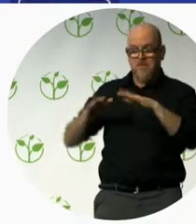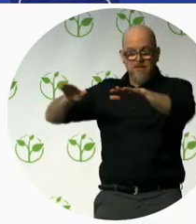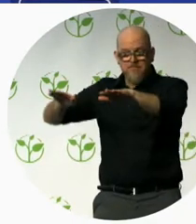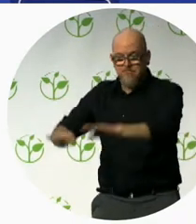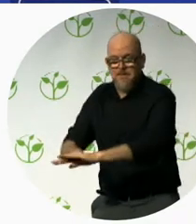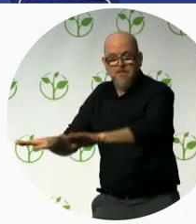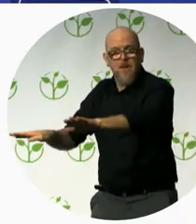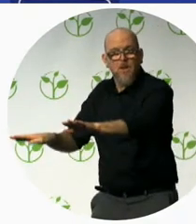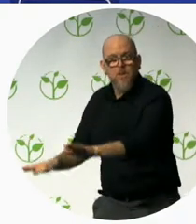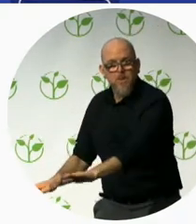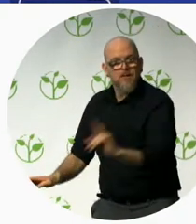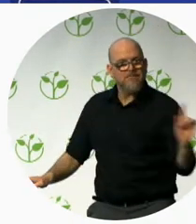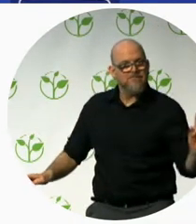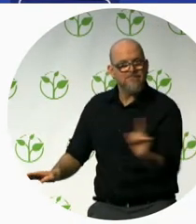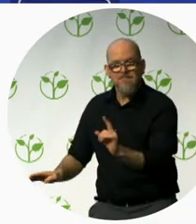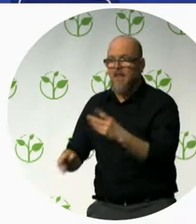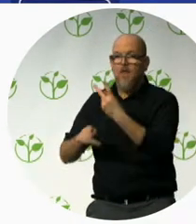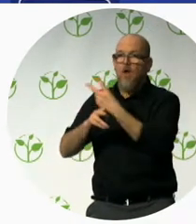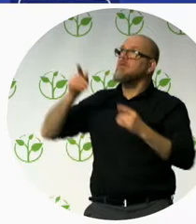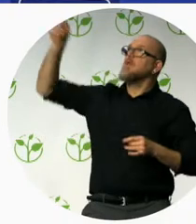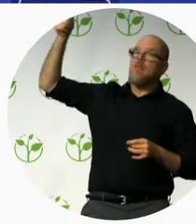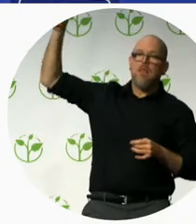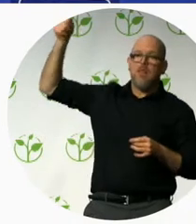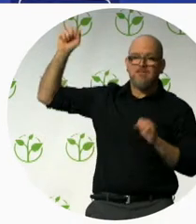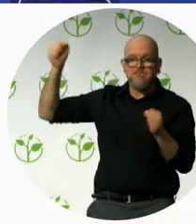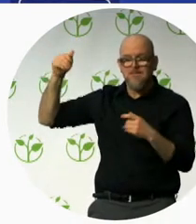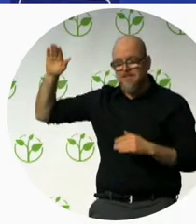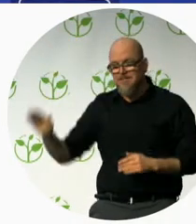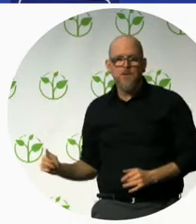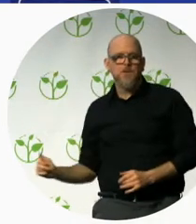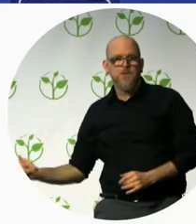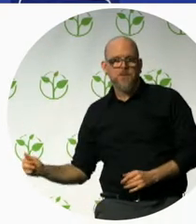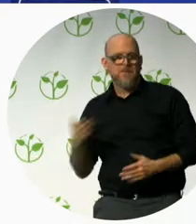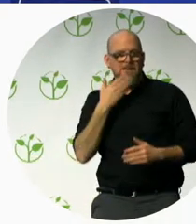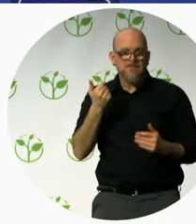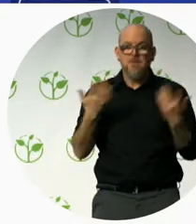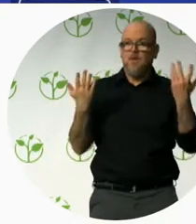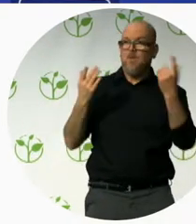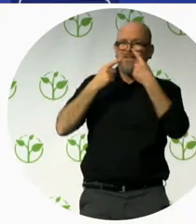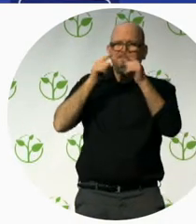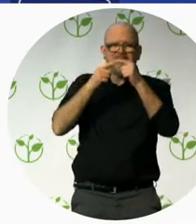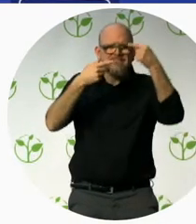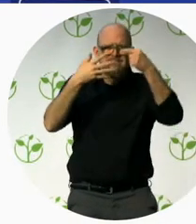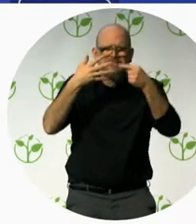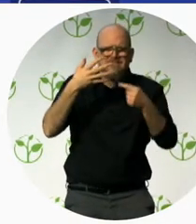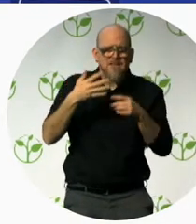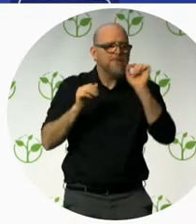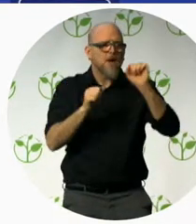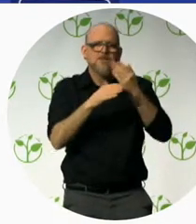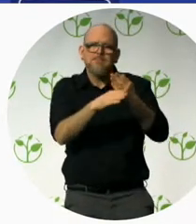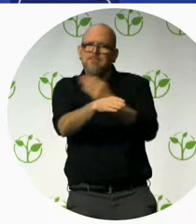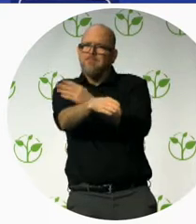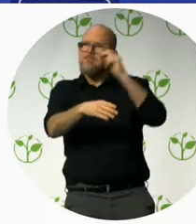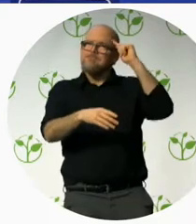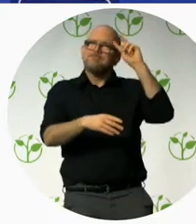we put up here, no one could reach them if we were sitting in wheelchair. Okay. Then we understand we need to train all our team members. So one of the